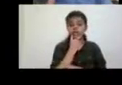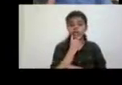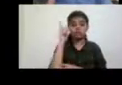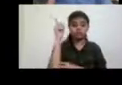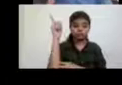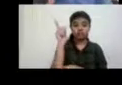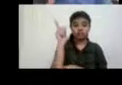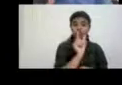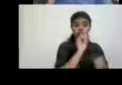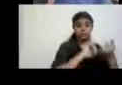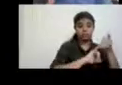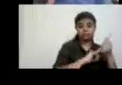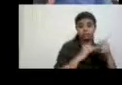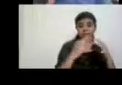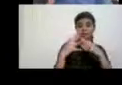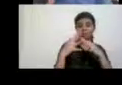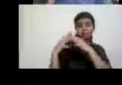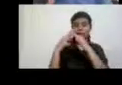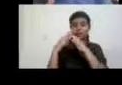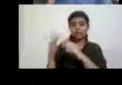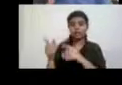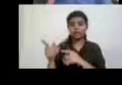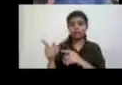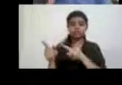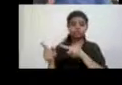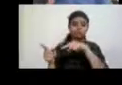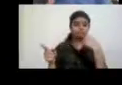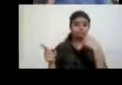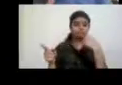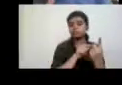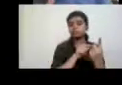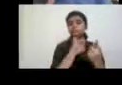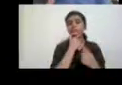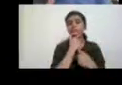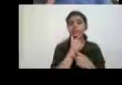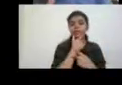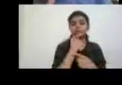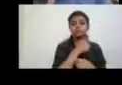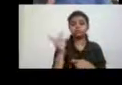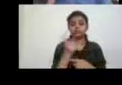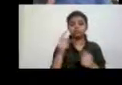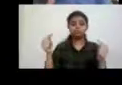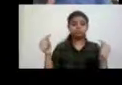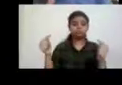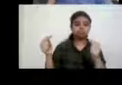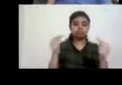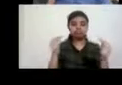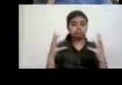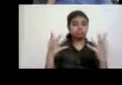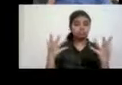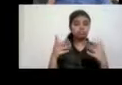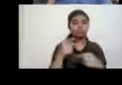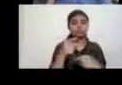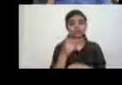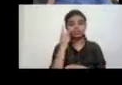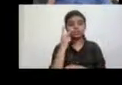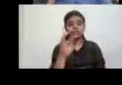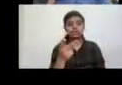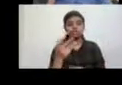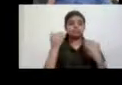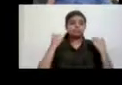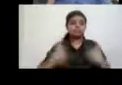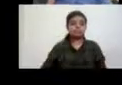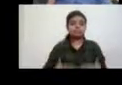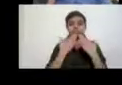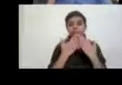versus UK. So, I mean, I, preceding the work that, that was done in, in, in the disability studies in the humanities, there